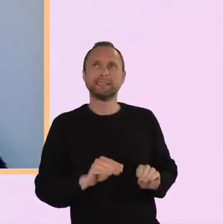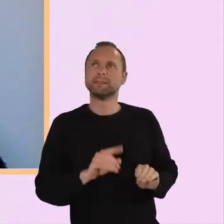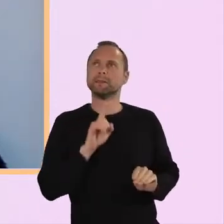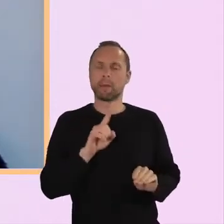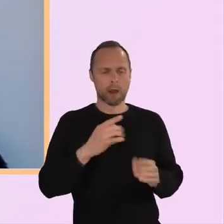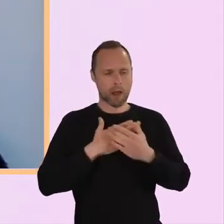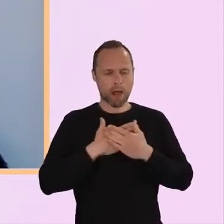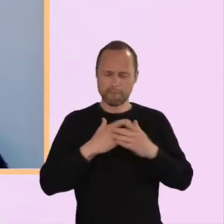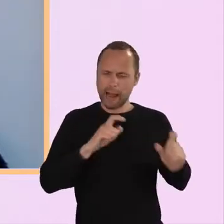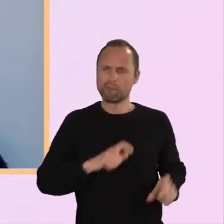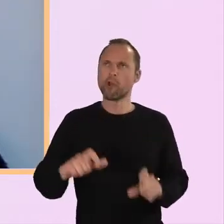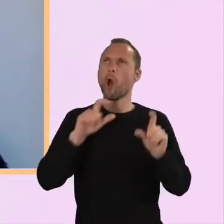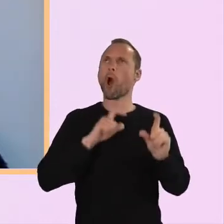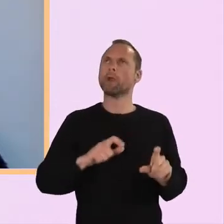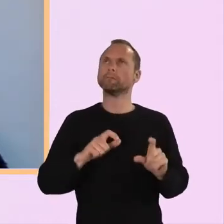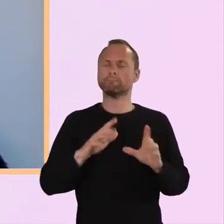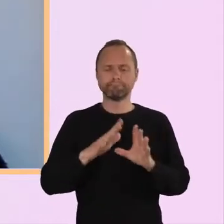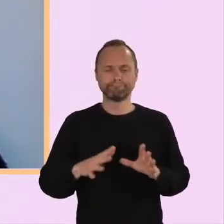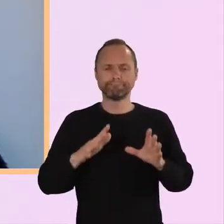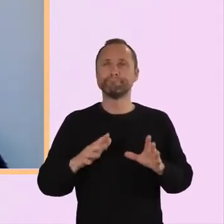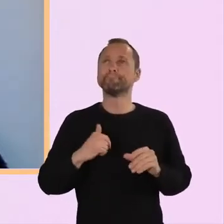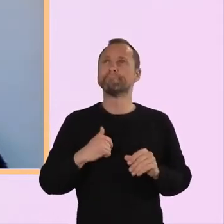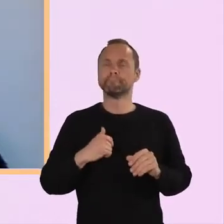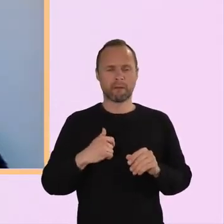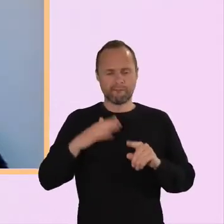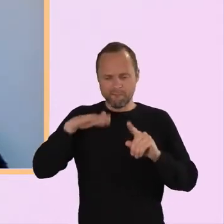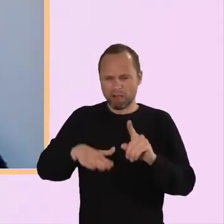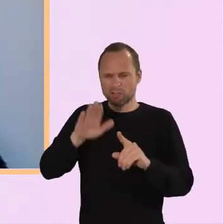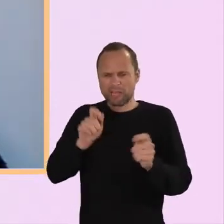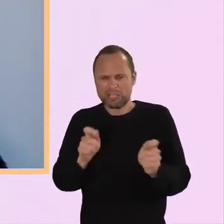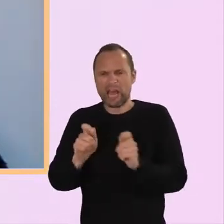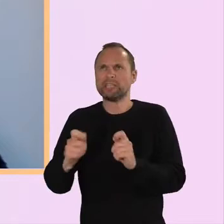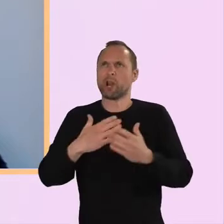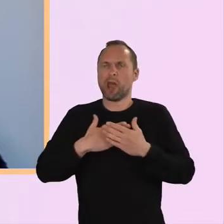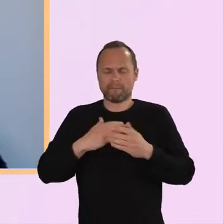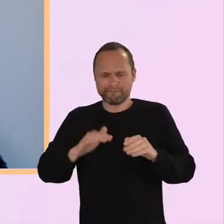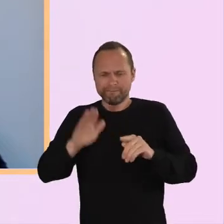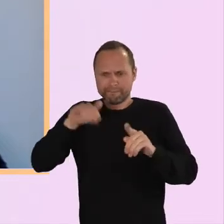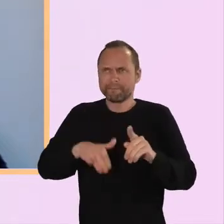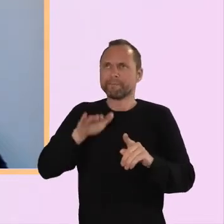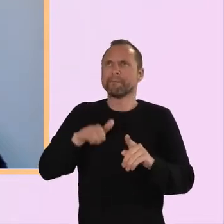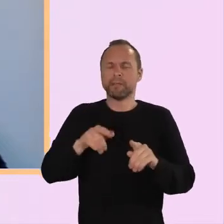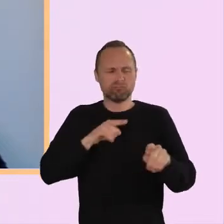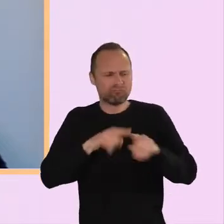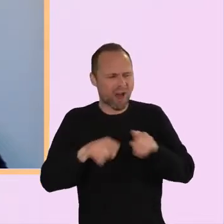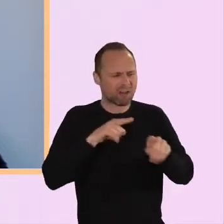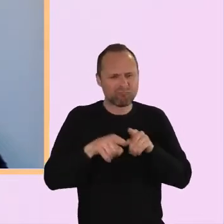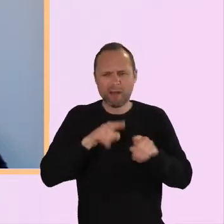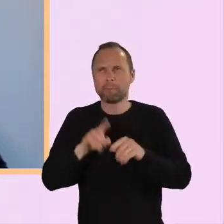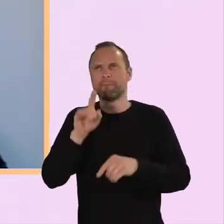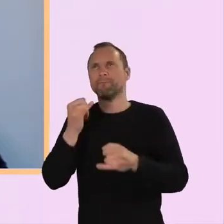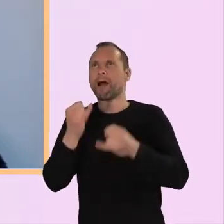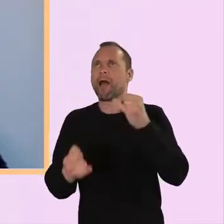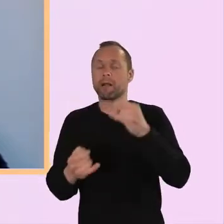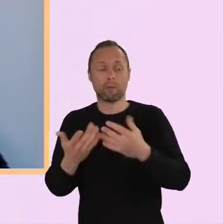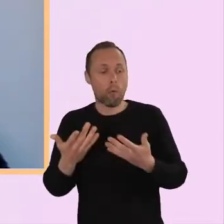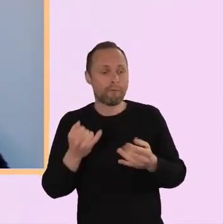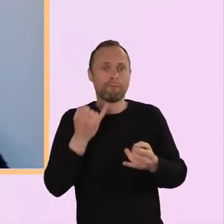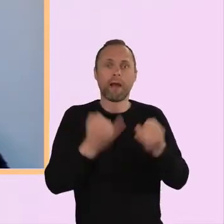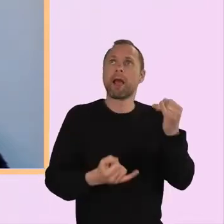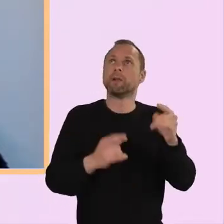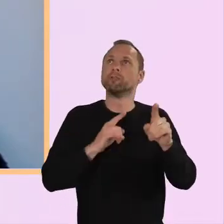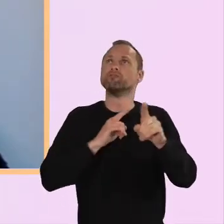carries on for the love that faltered and falters that tries and fails and fails and tries